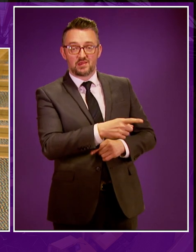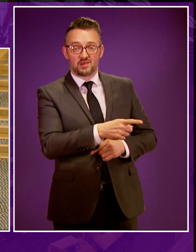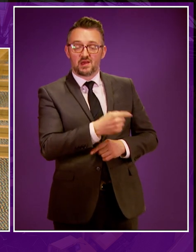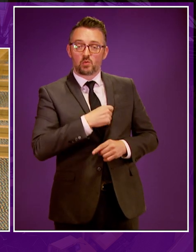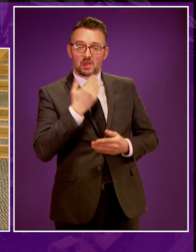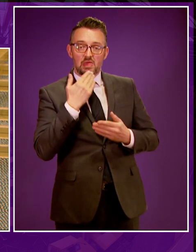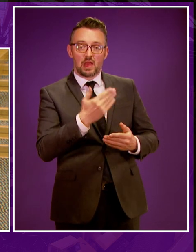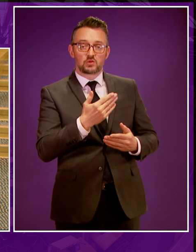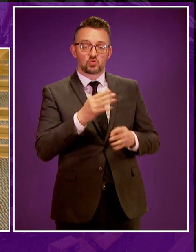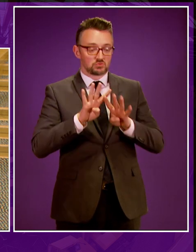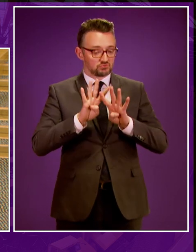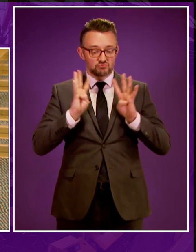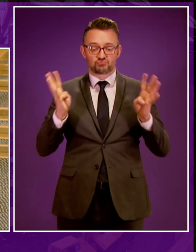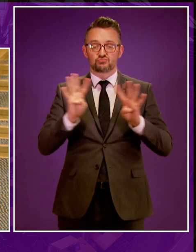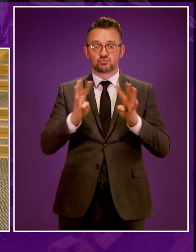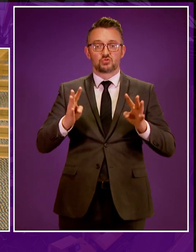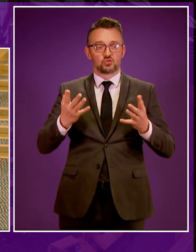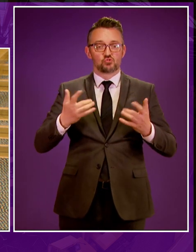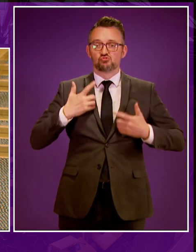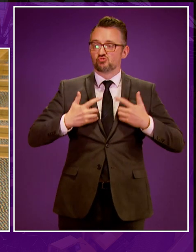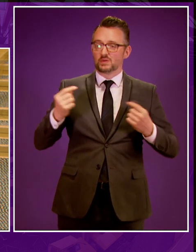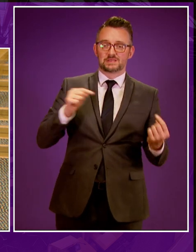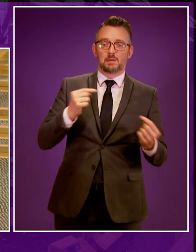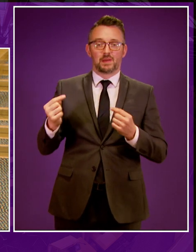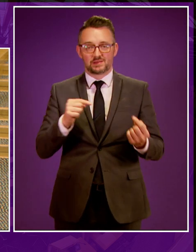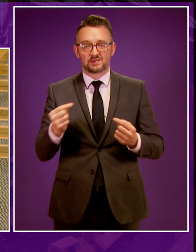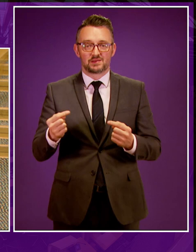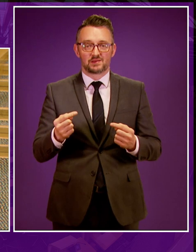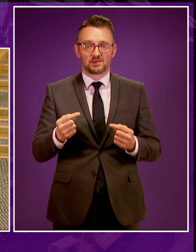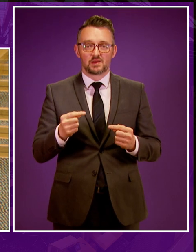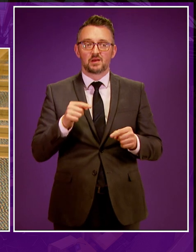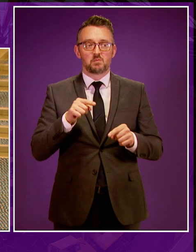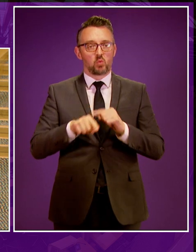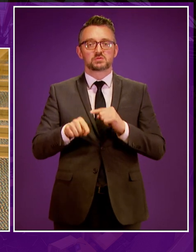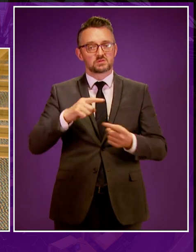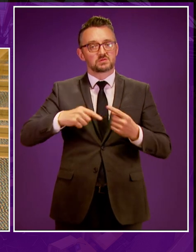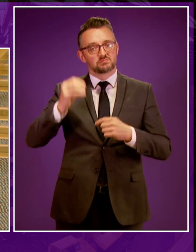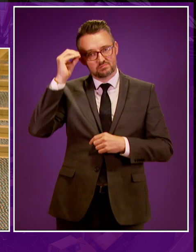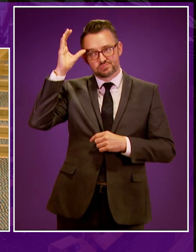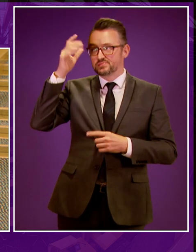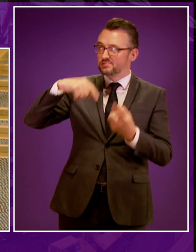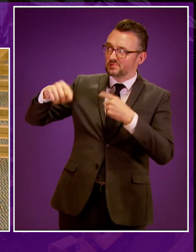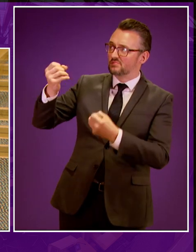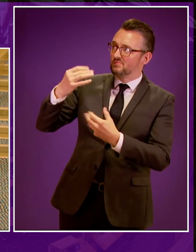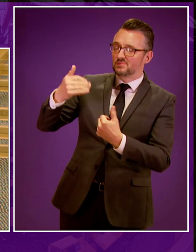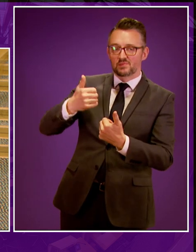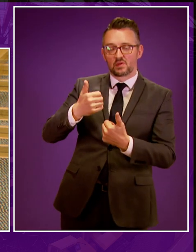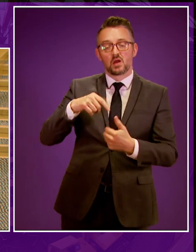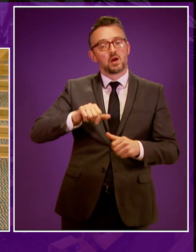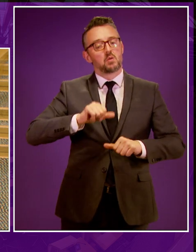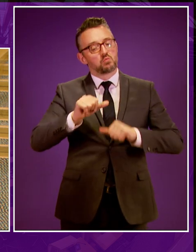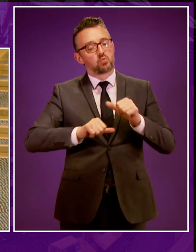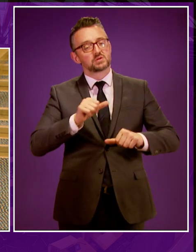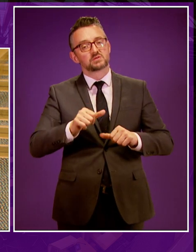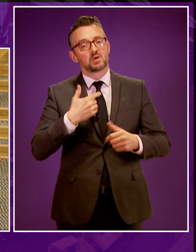wish to thank the members of the Chamber for a lively and informed debate, for the most part, a well-informed debate today. Throughout this process, we have been